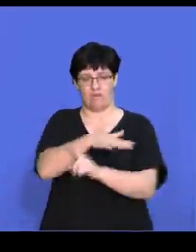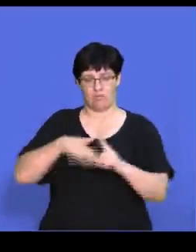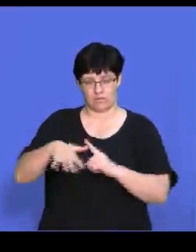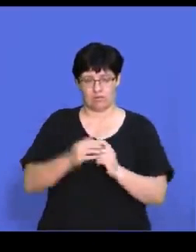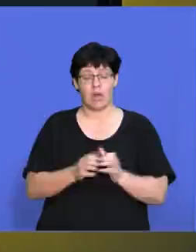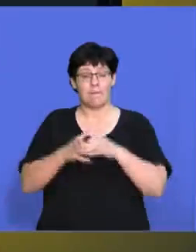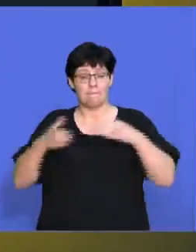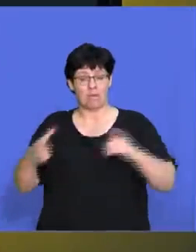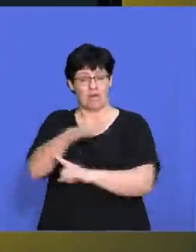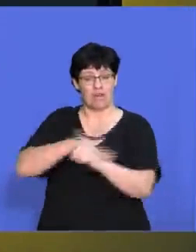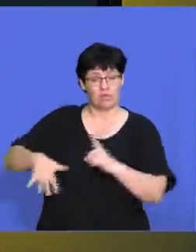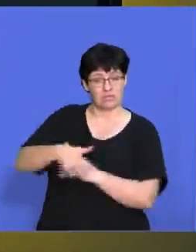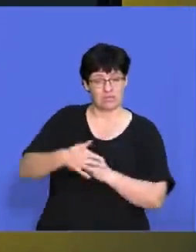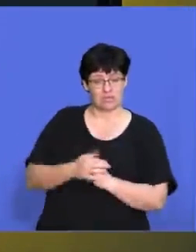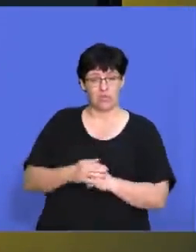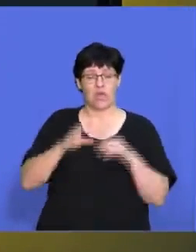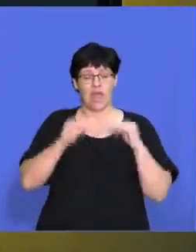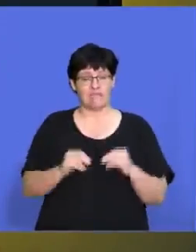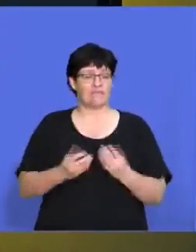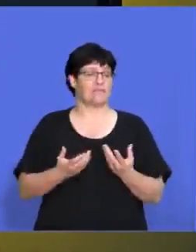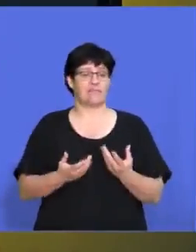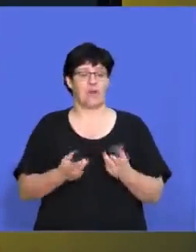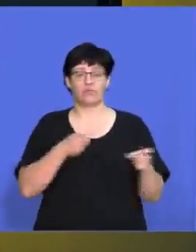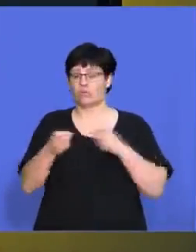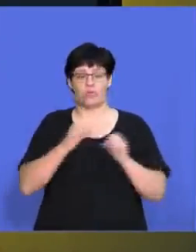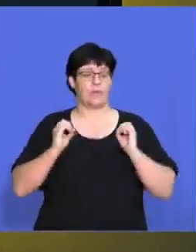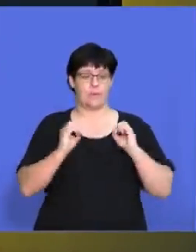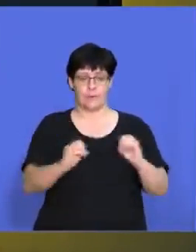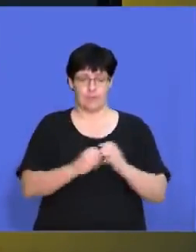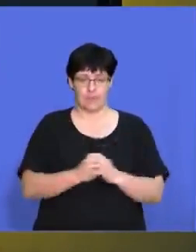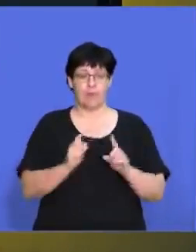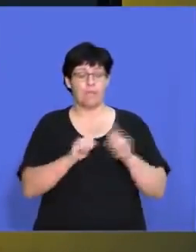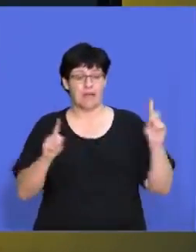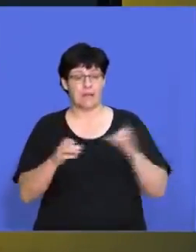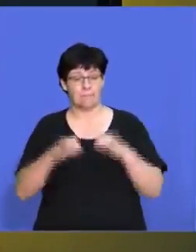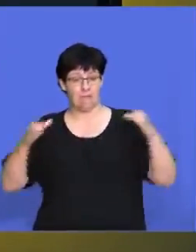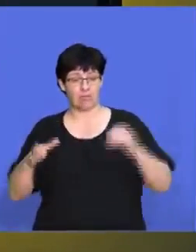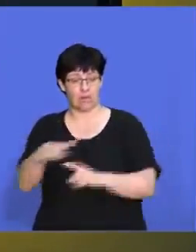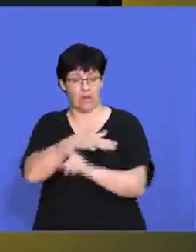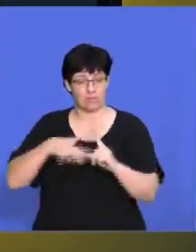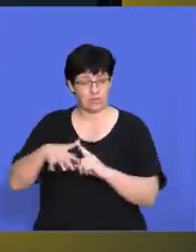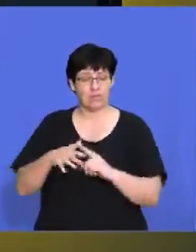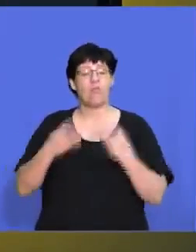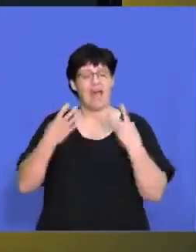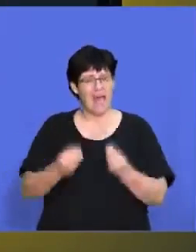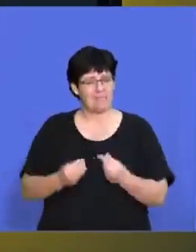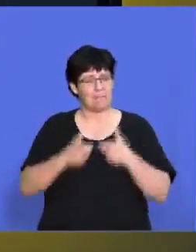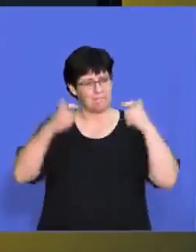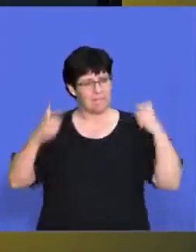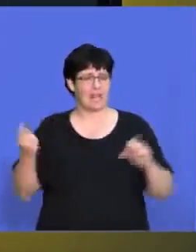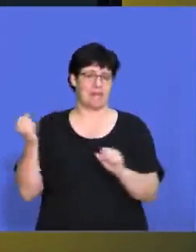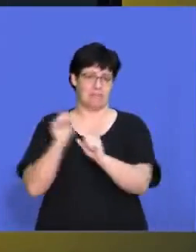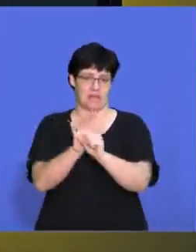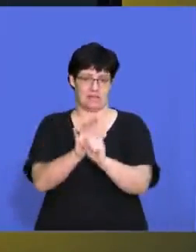macro environment. We've got absolutely no control over that. However, the macro environment does have a massive impact